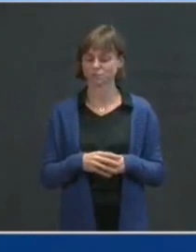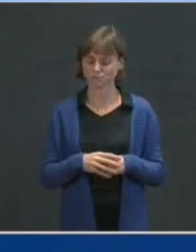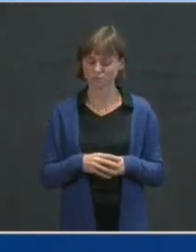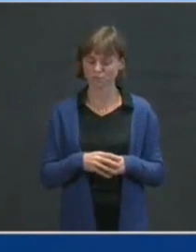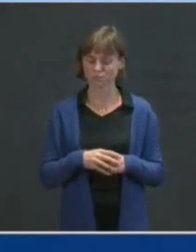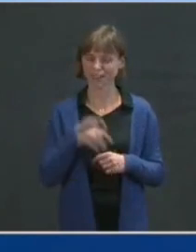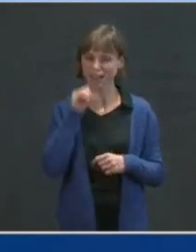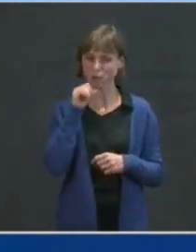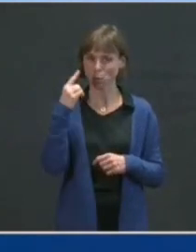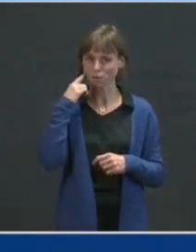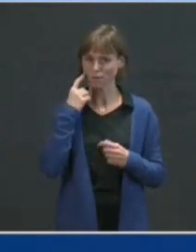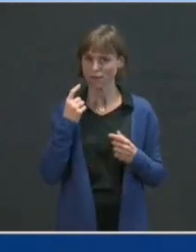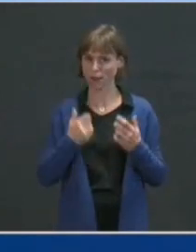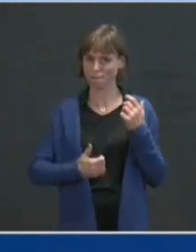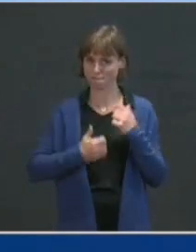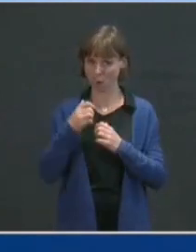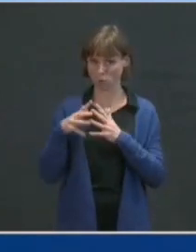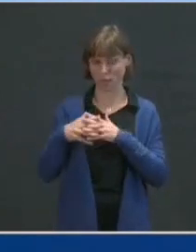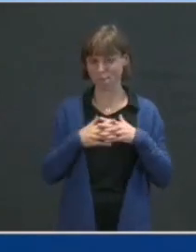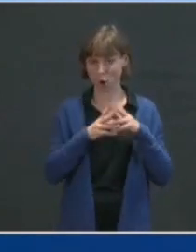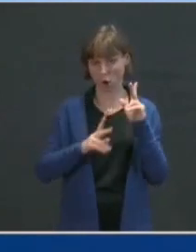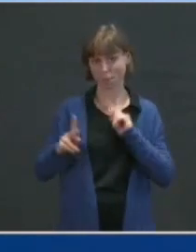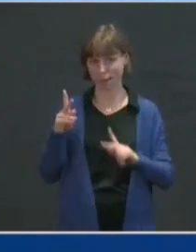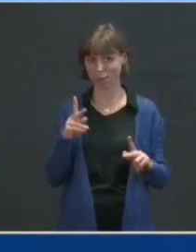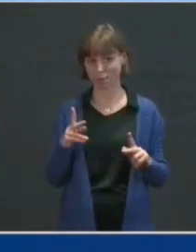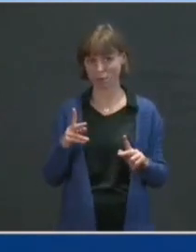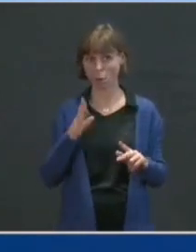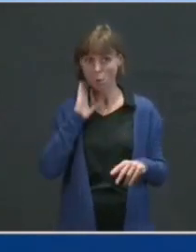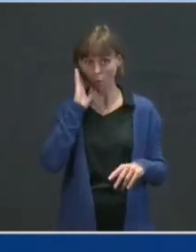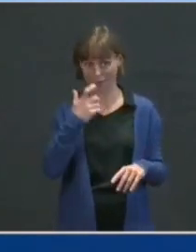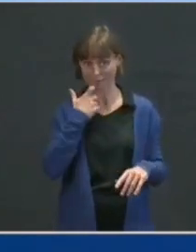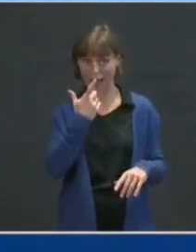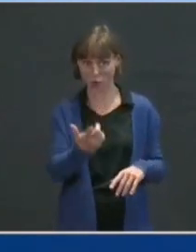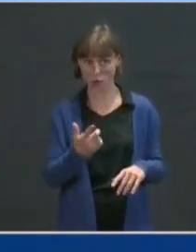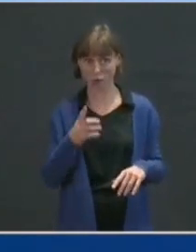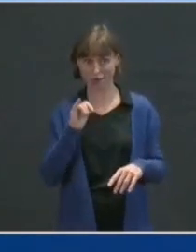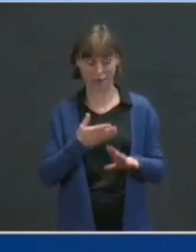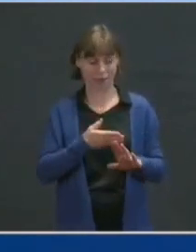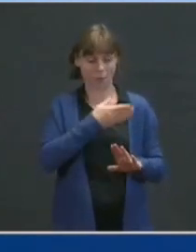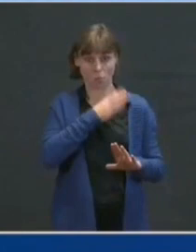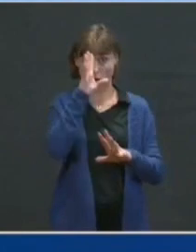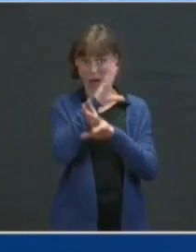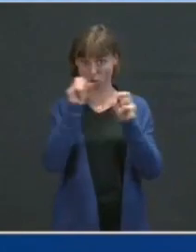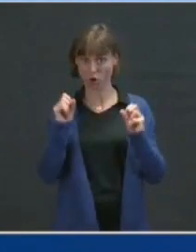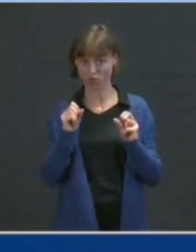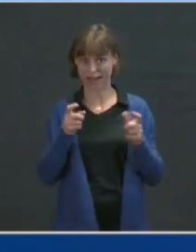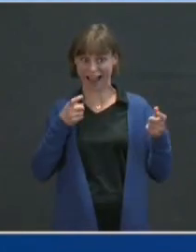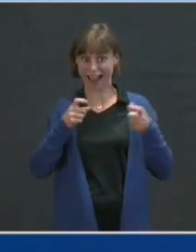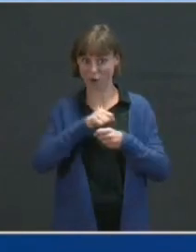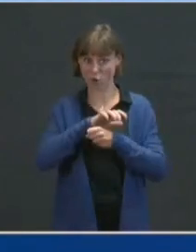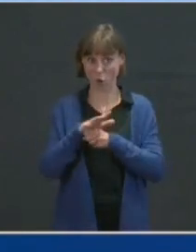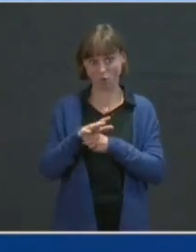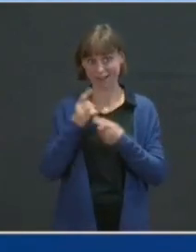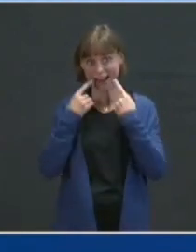people would tell you that they think it was handled effectively and efficiently by the prior administration, given we are where we are.